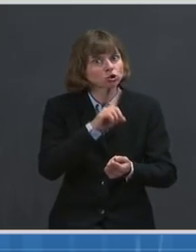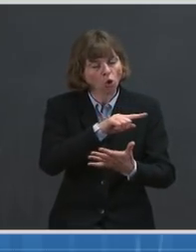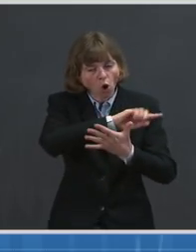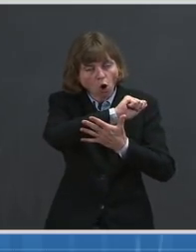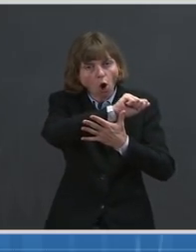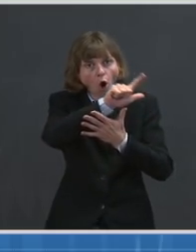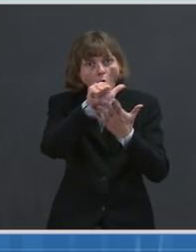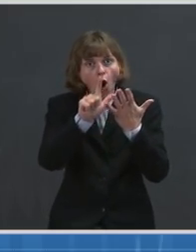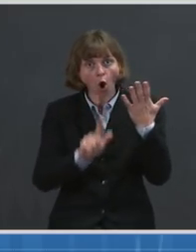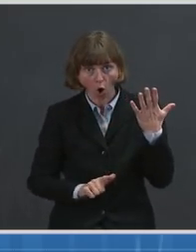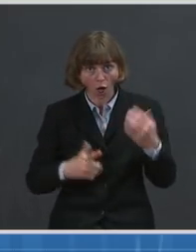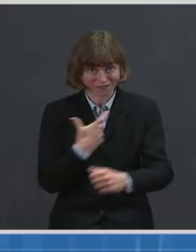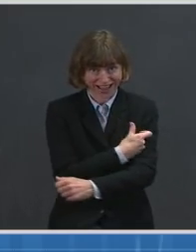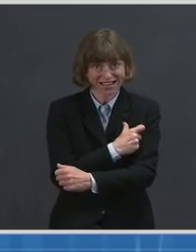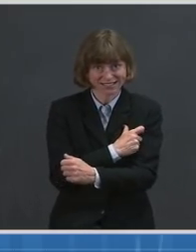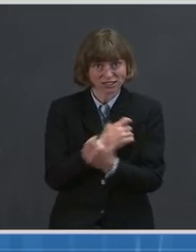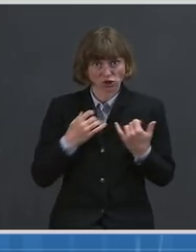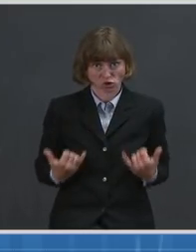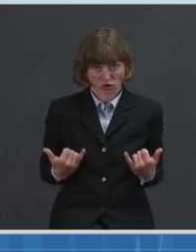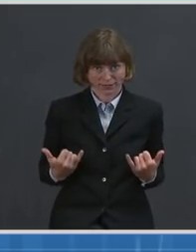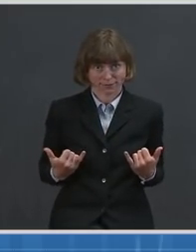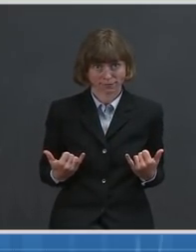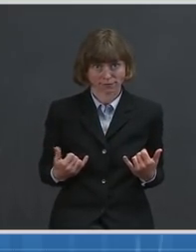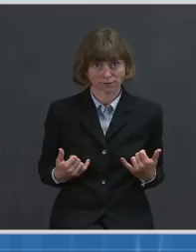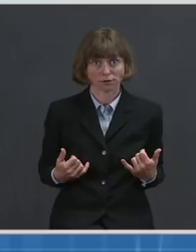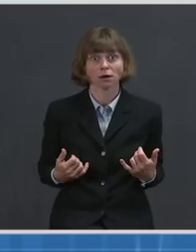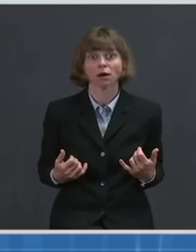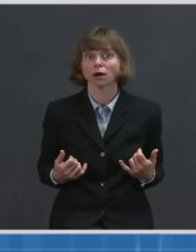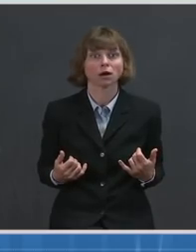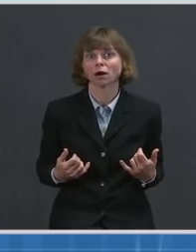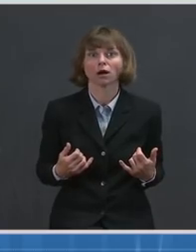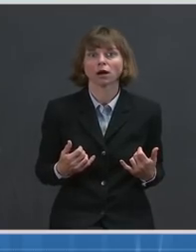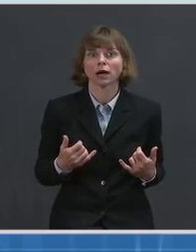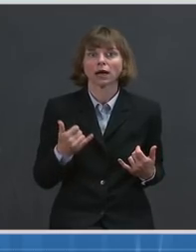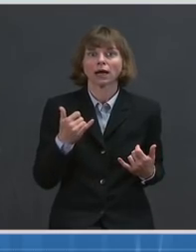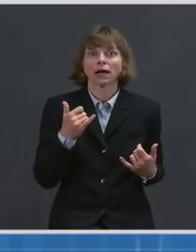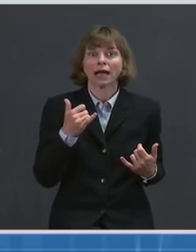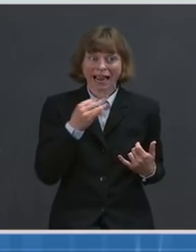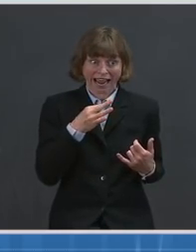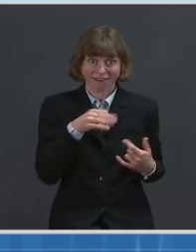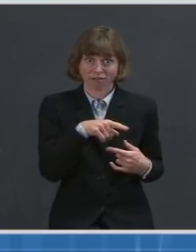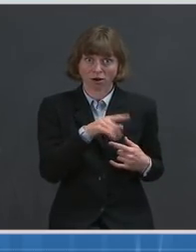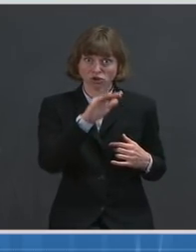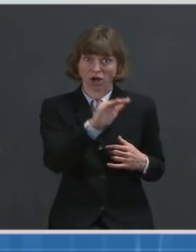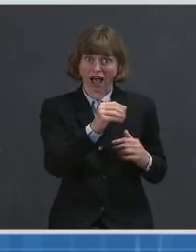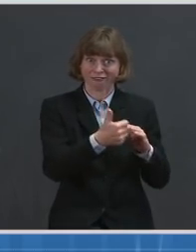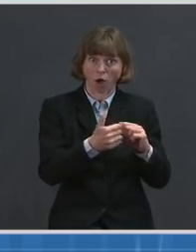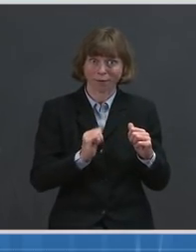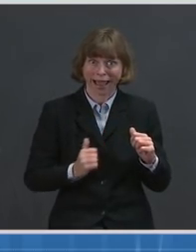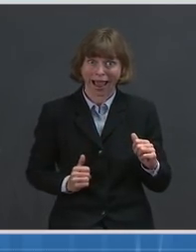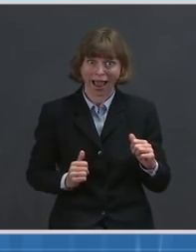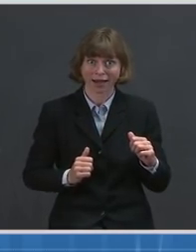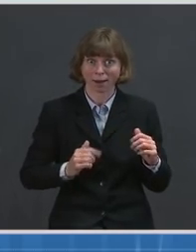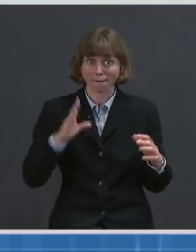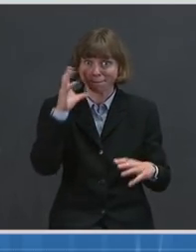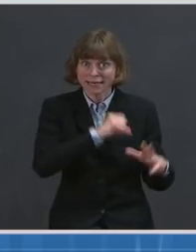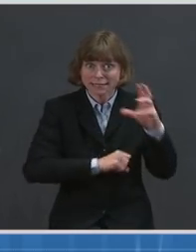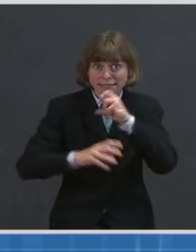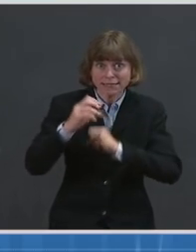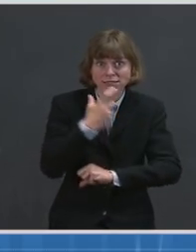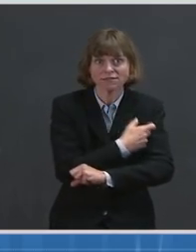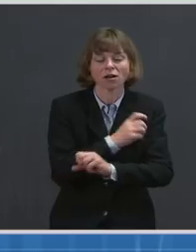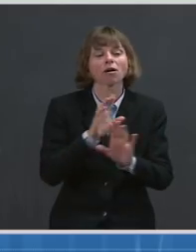date on their vaccines. As if they did, and if they did fall behind, they can get caught up by following CDC's catch-up